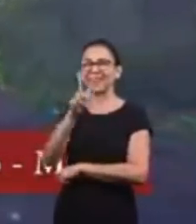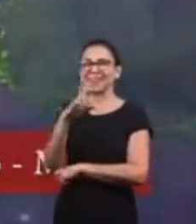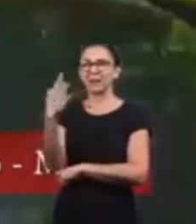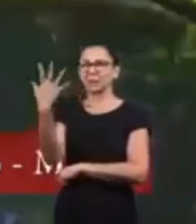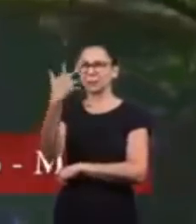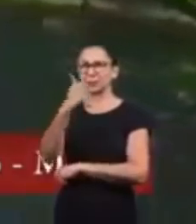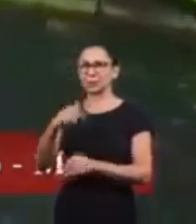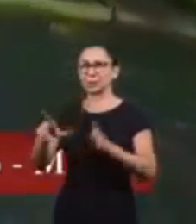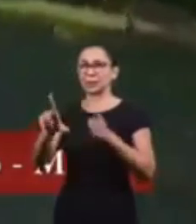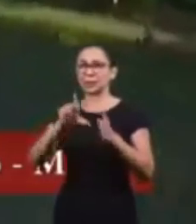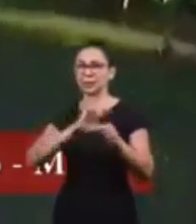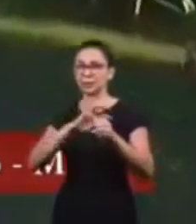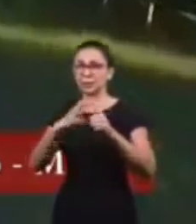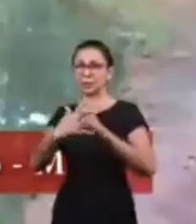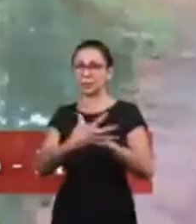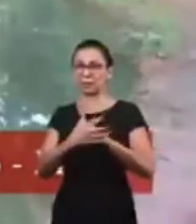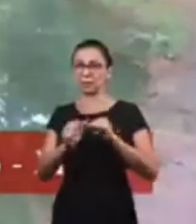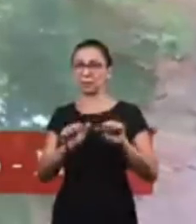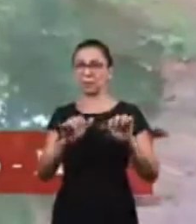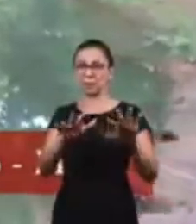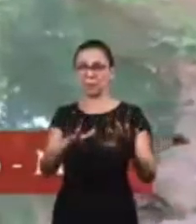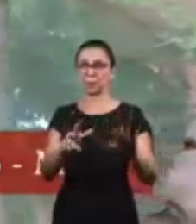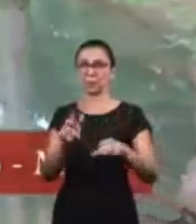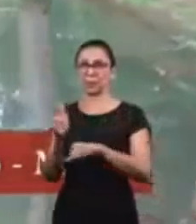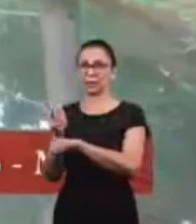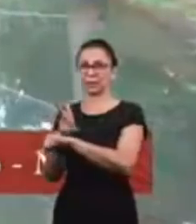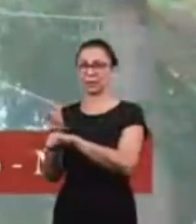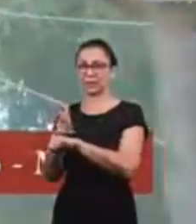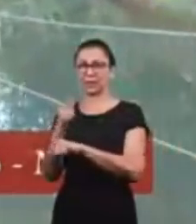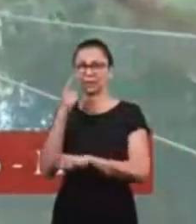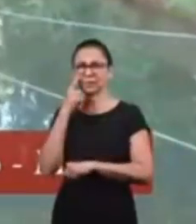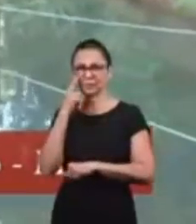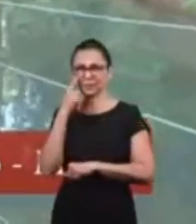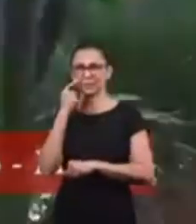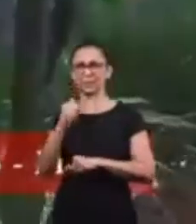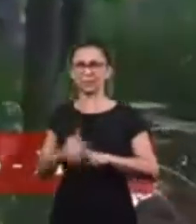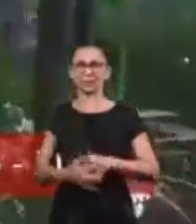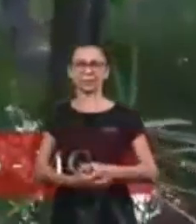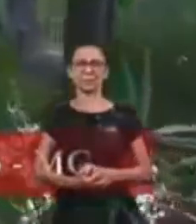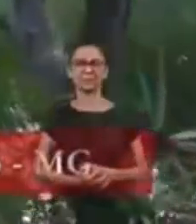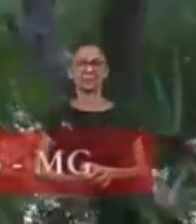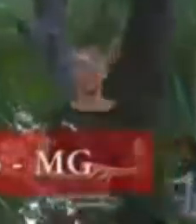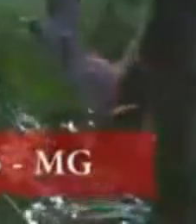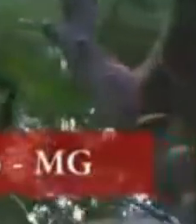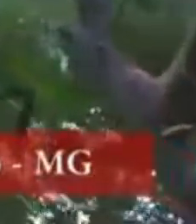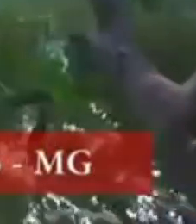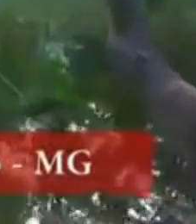showing the Manaim of Vale do Aço, you are invited to watch the sketch Lessons of Manaim.